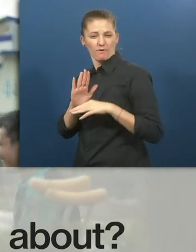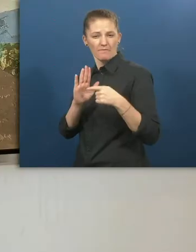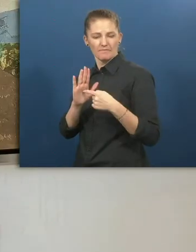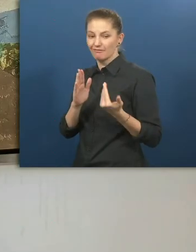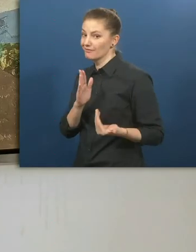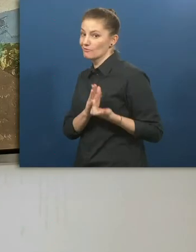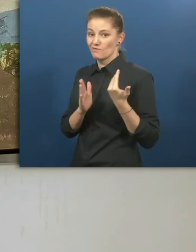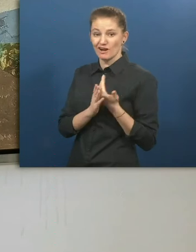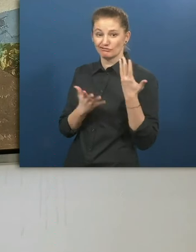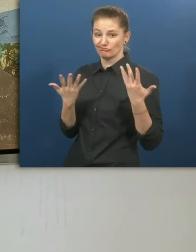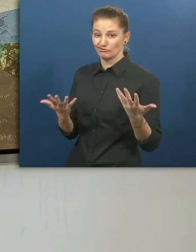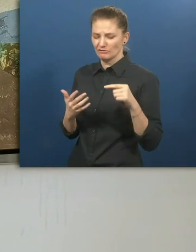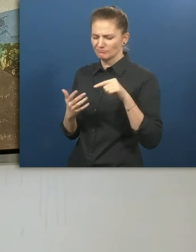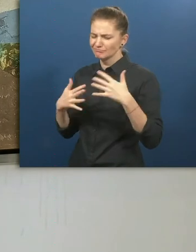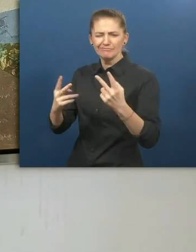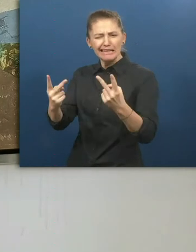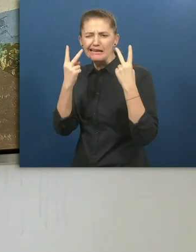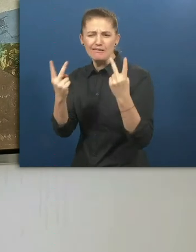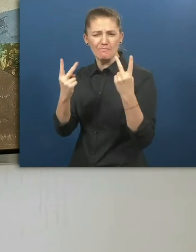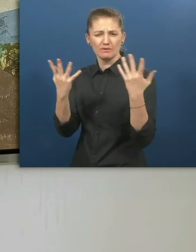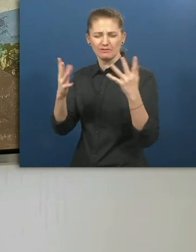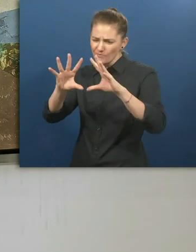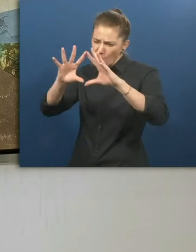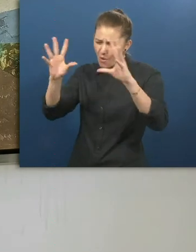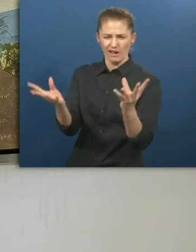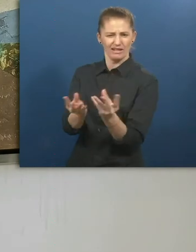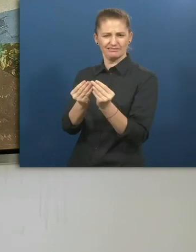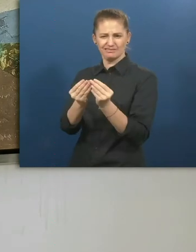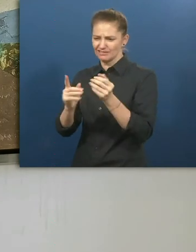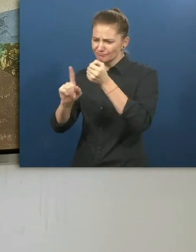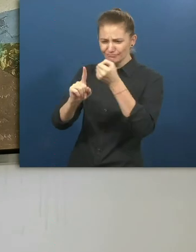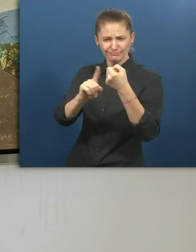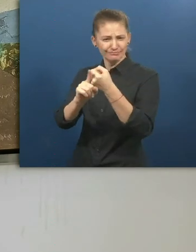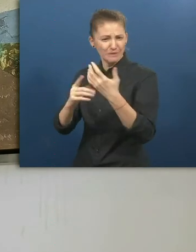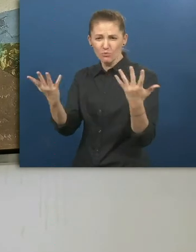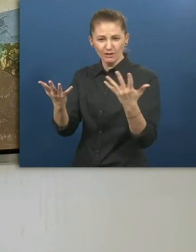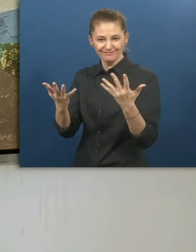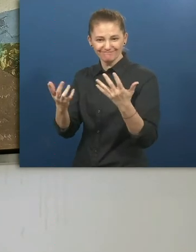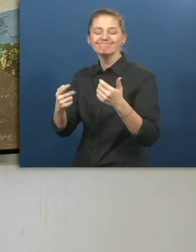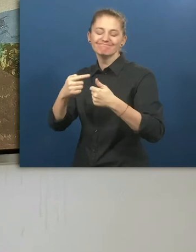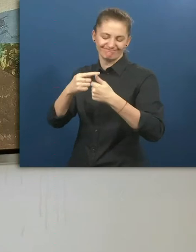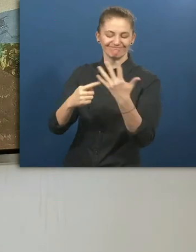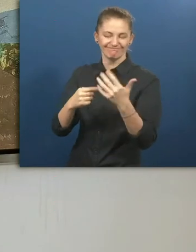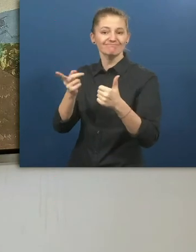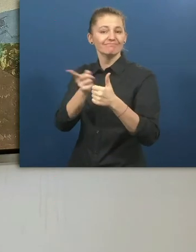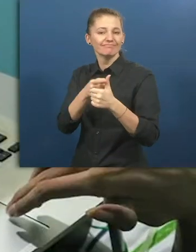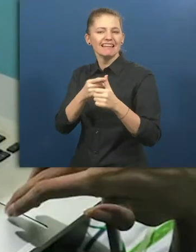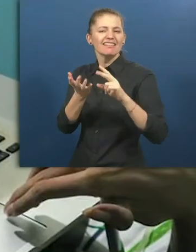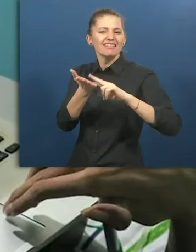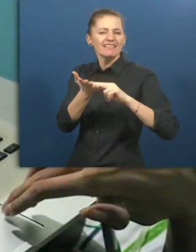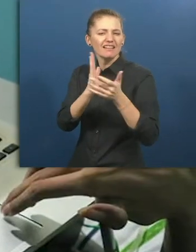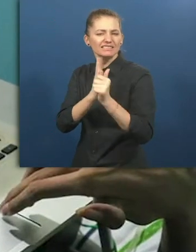The essential elements of our innovation is our holistic impact formula that combines digital skills training,